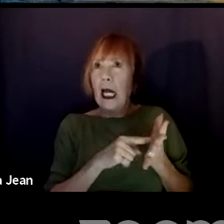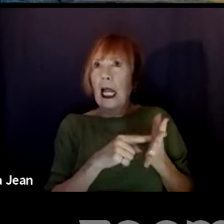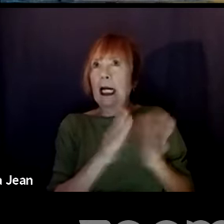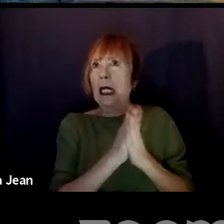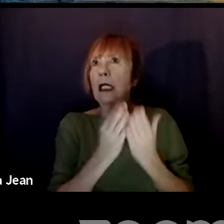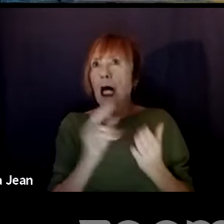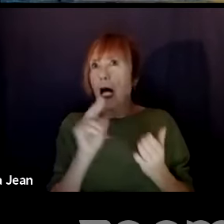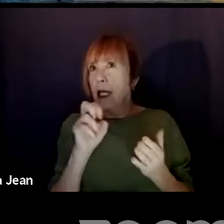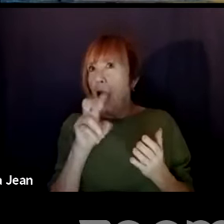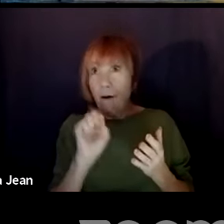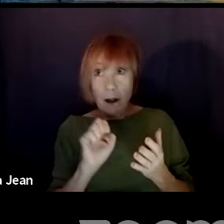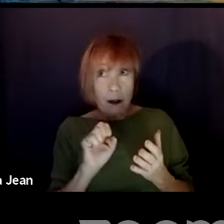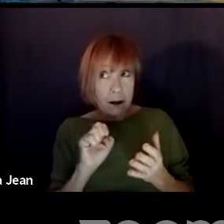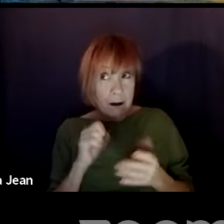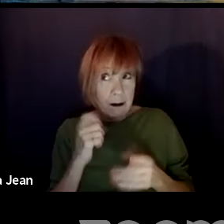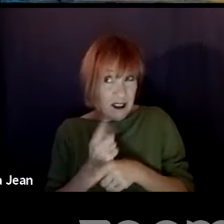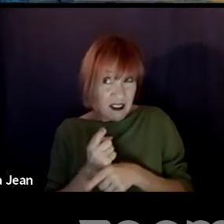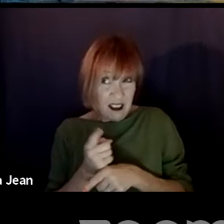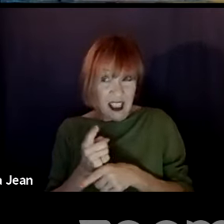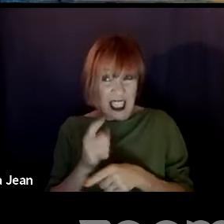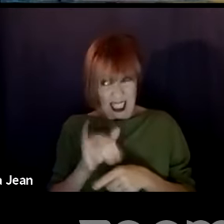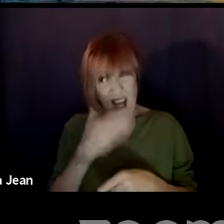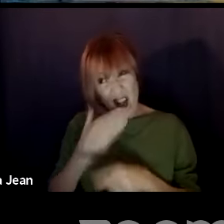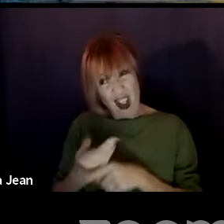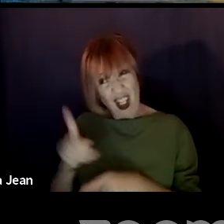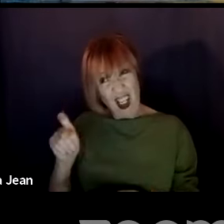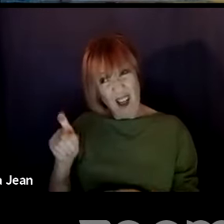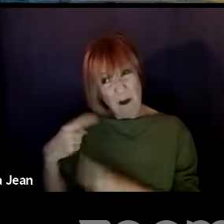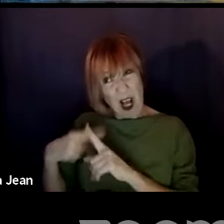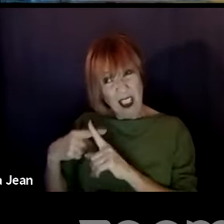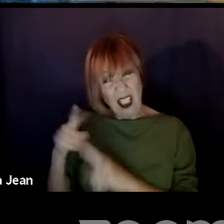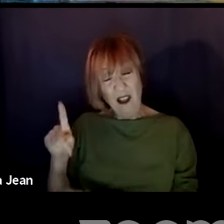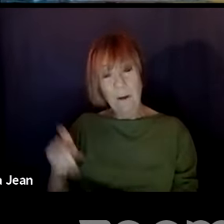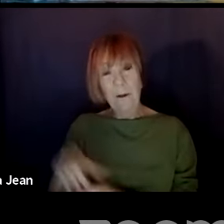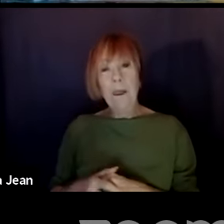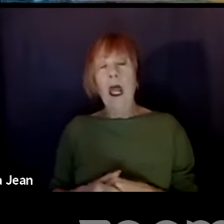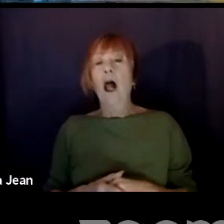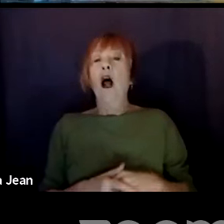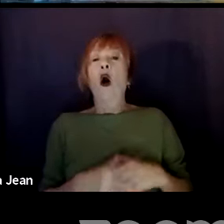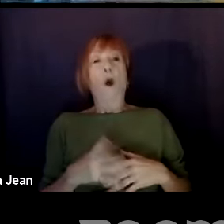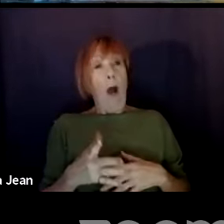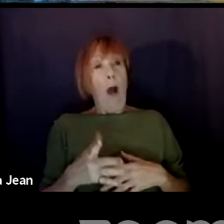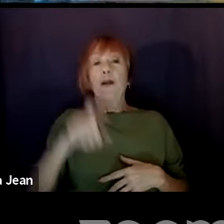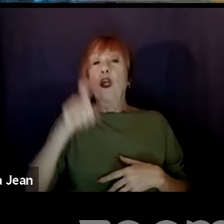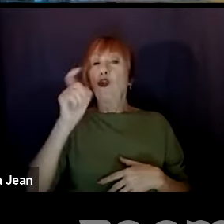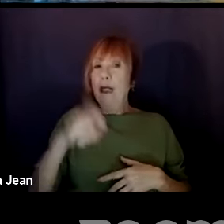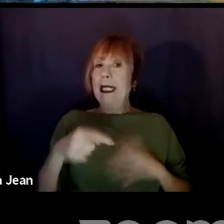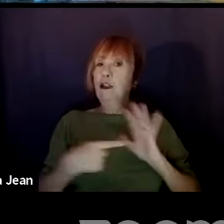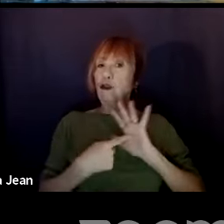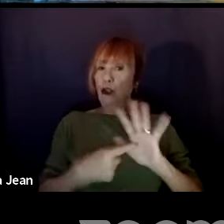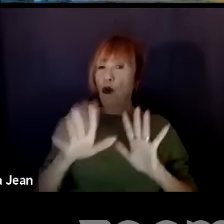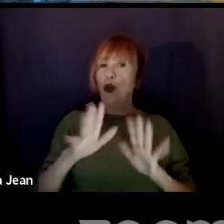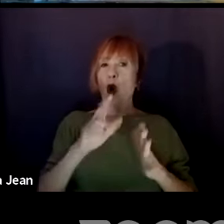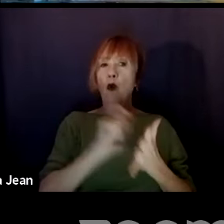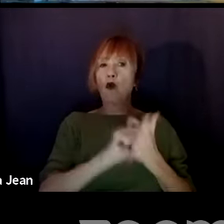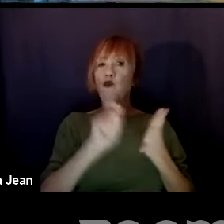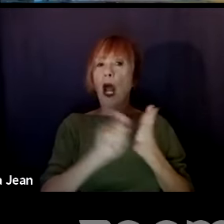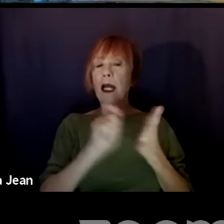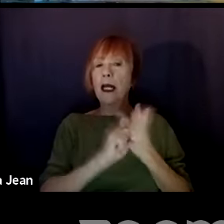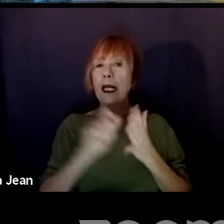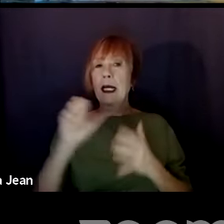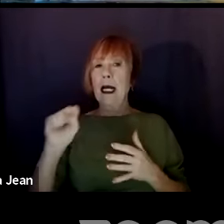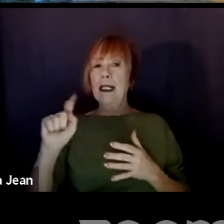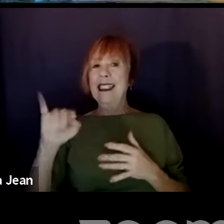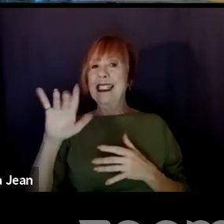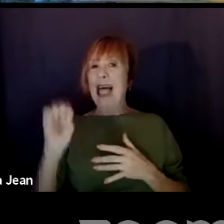Is that the right thing to do? Well, here's the thing. I mean, you definitely want to show your writing style and what makes you